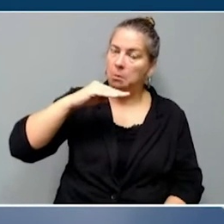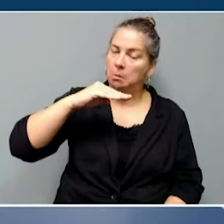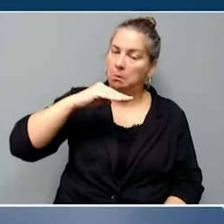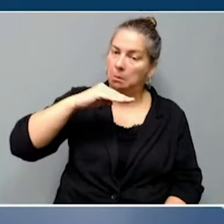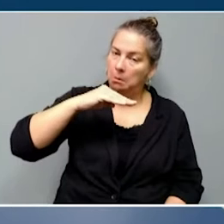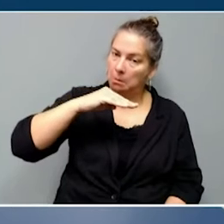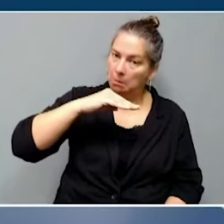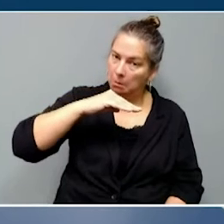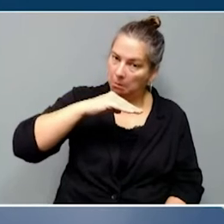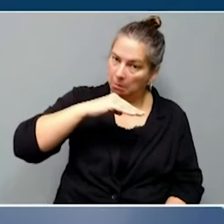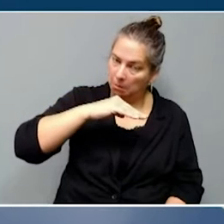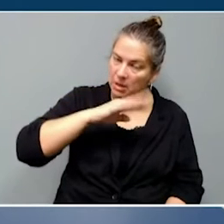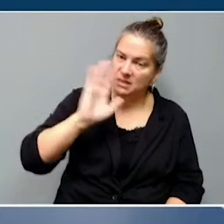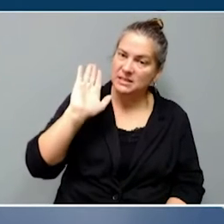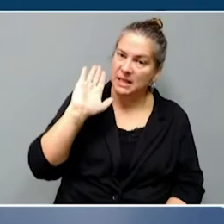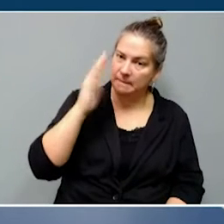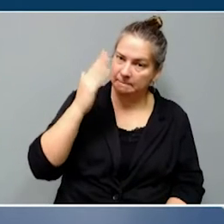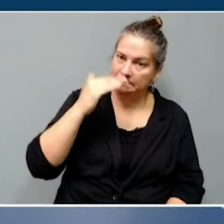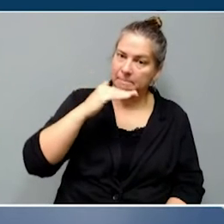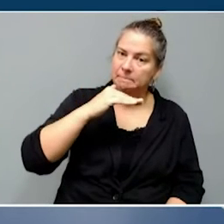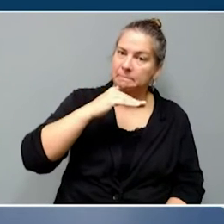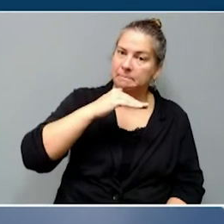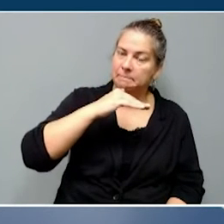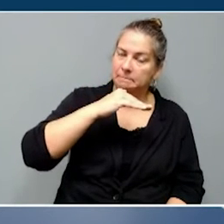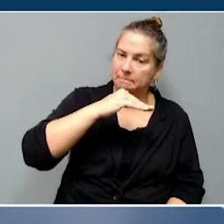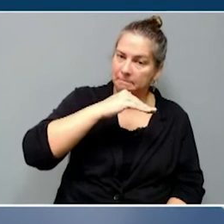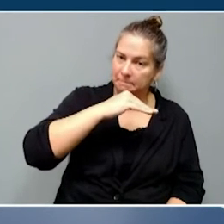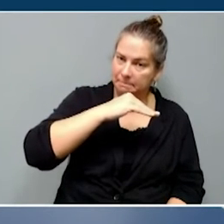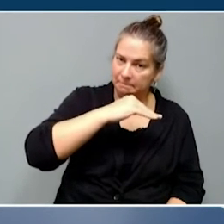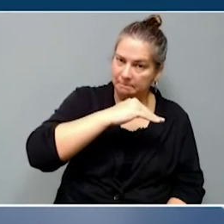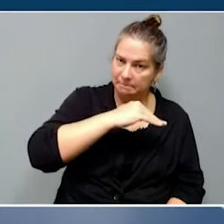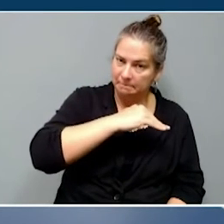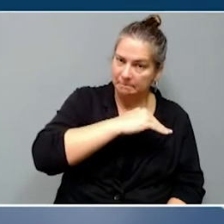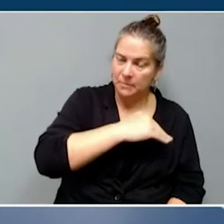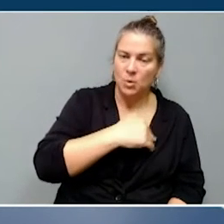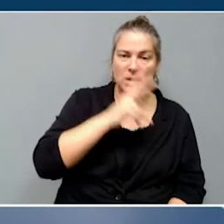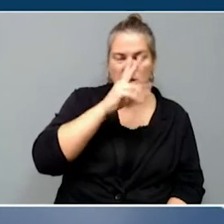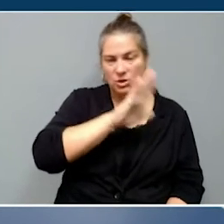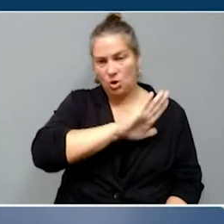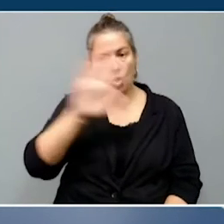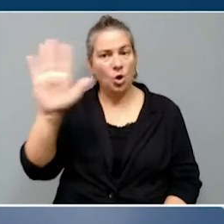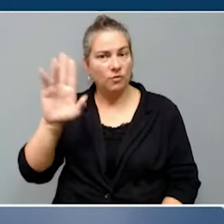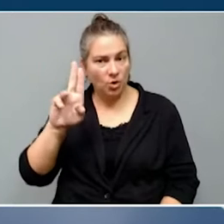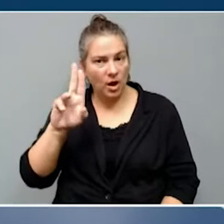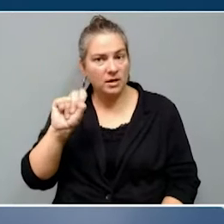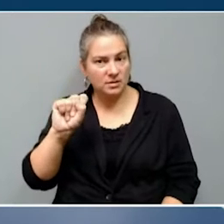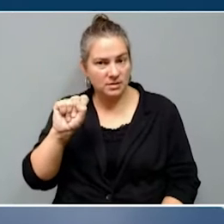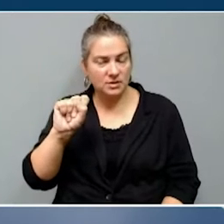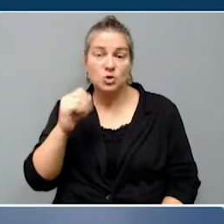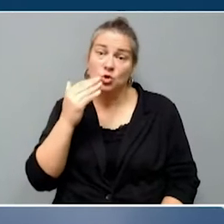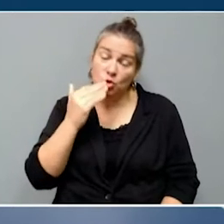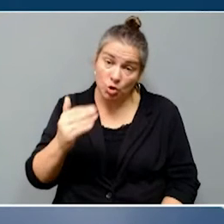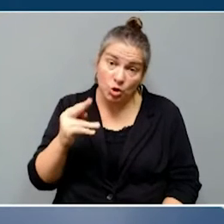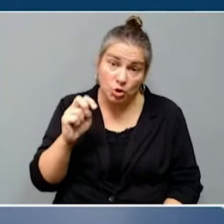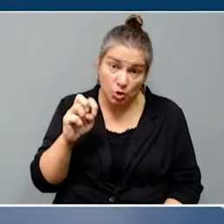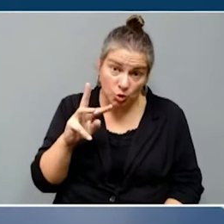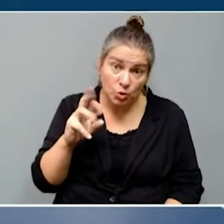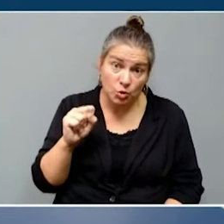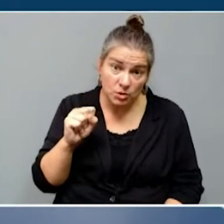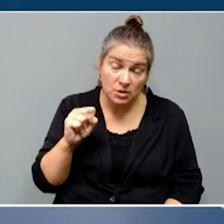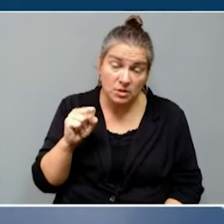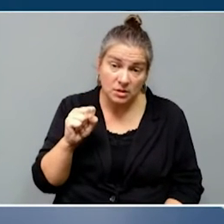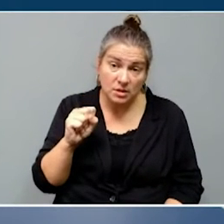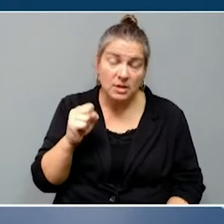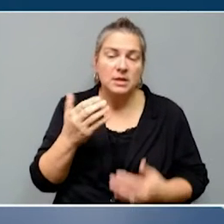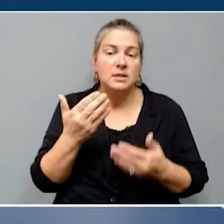in hospitalizations. We're seeing this across the United States. It is incredibly good news. It is easing some of the pressure